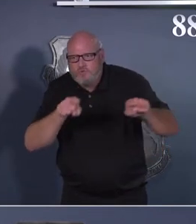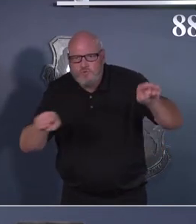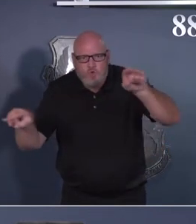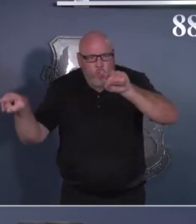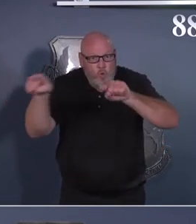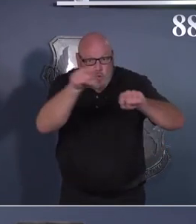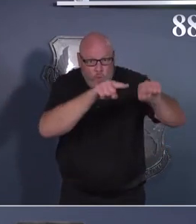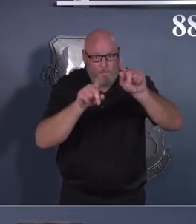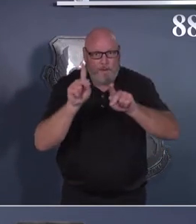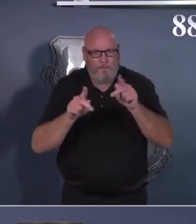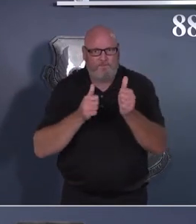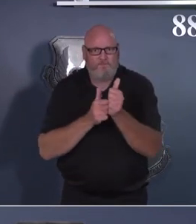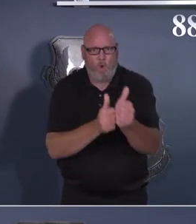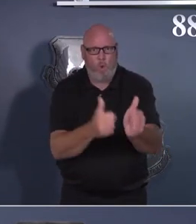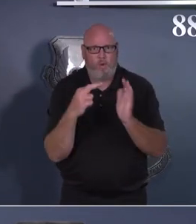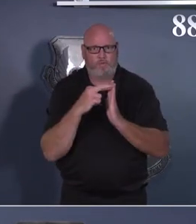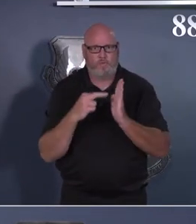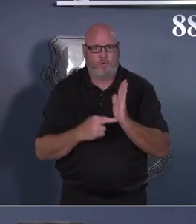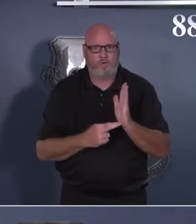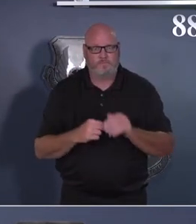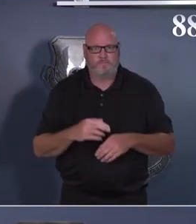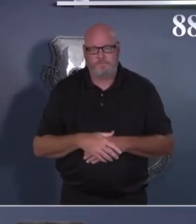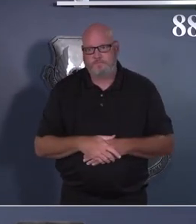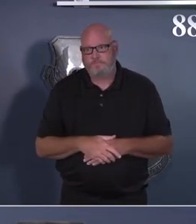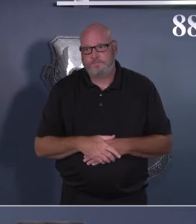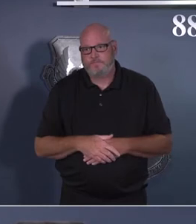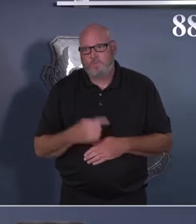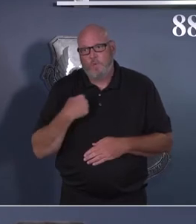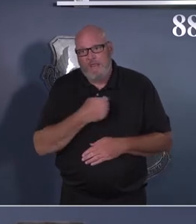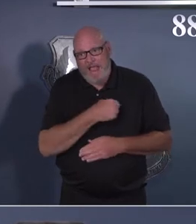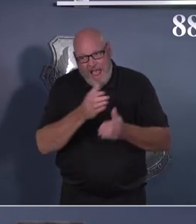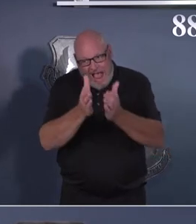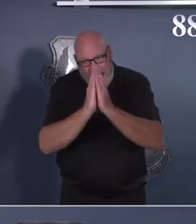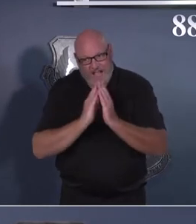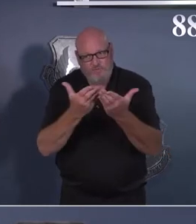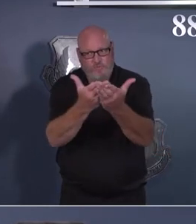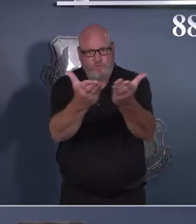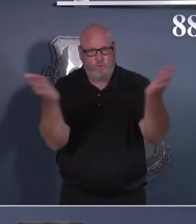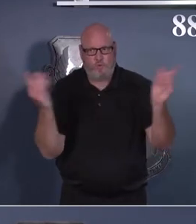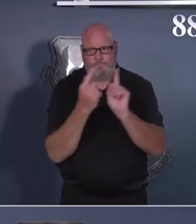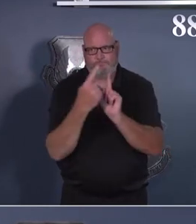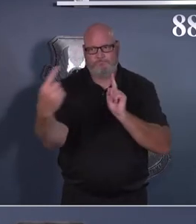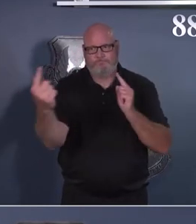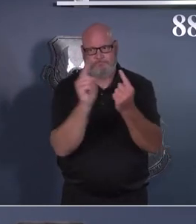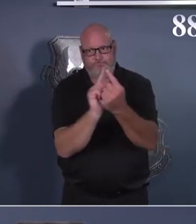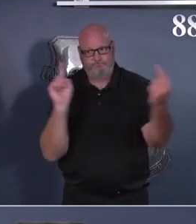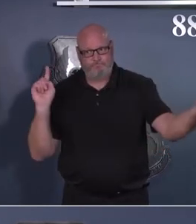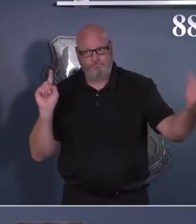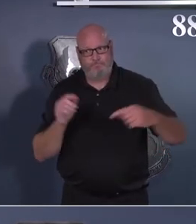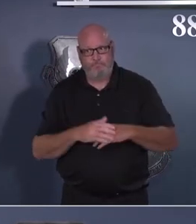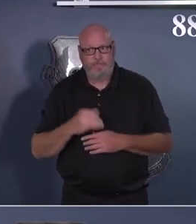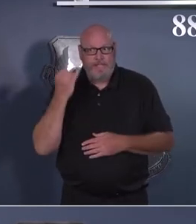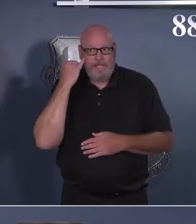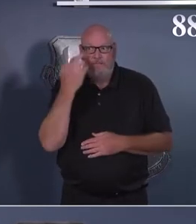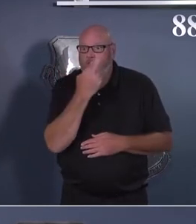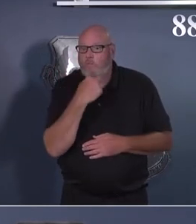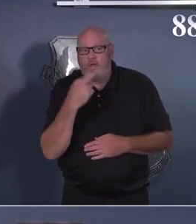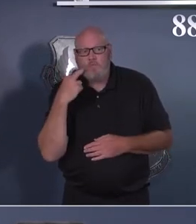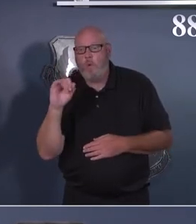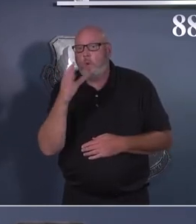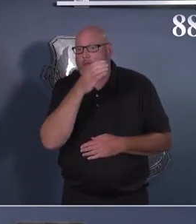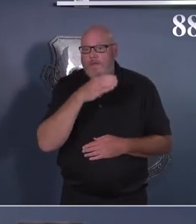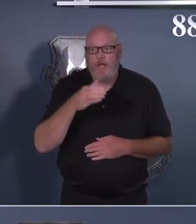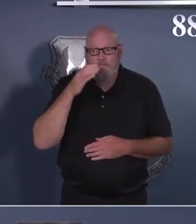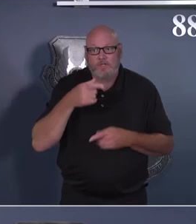ask our patrons physically distance themselves from one another while waiting to be served. We will have sanitation stations available for use,